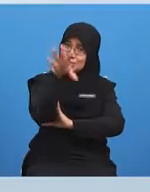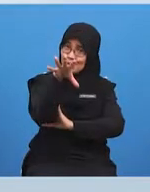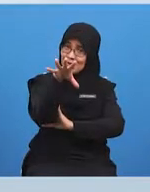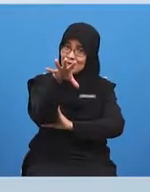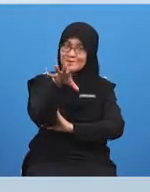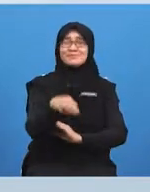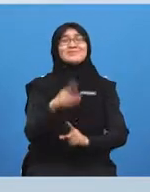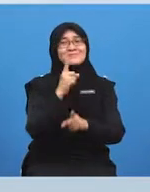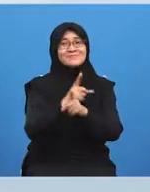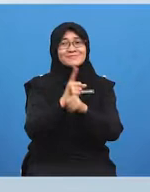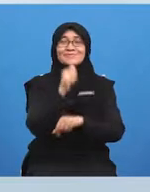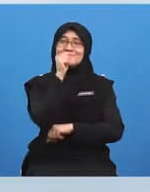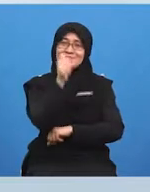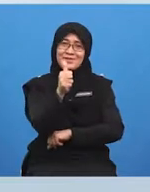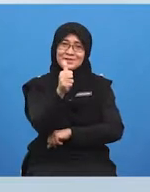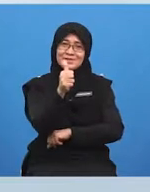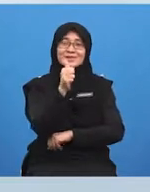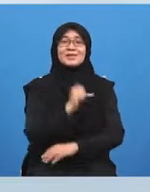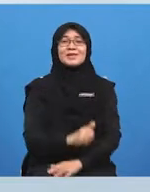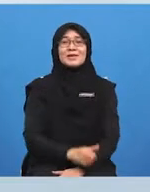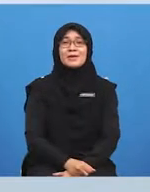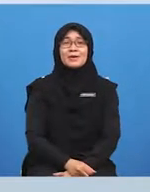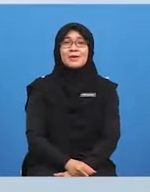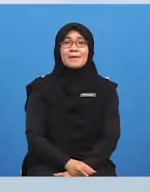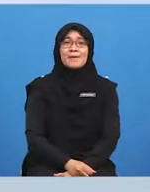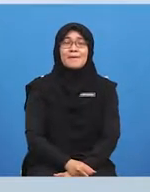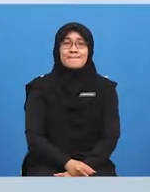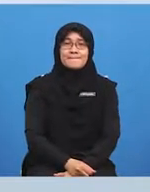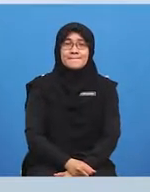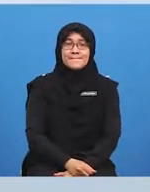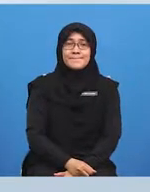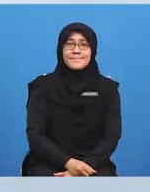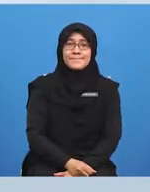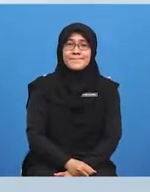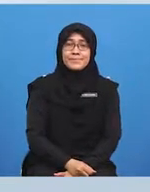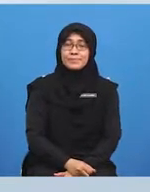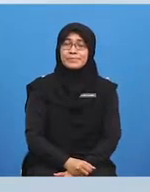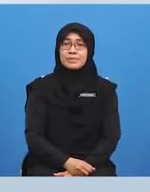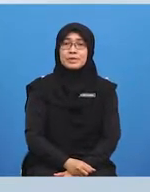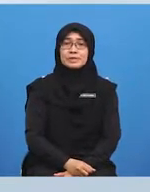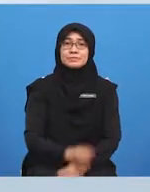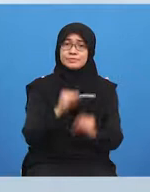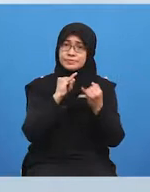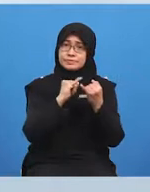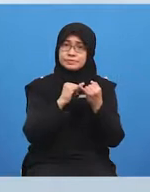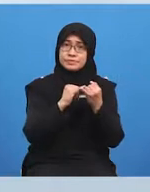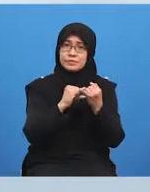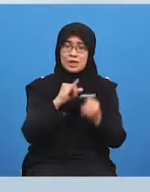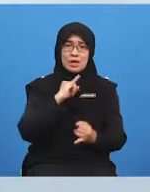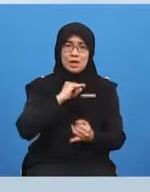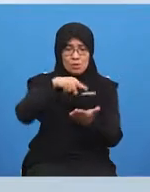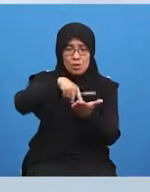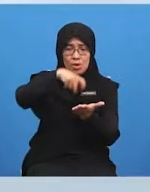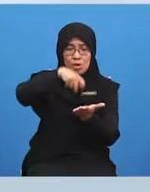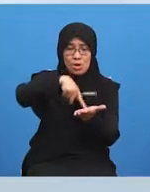excellent look at you boys and girls you're doing great there lastly i'm going to hop